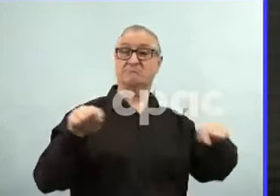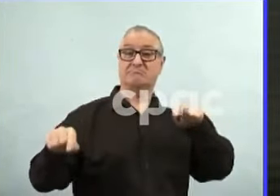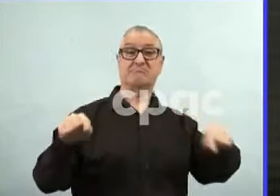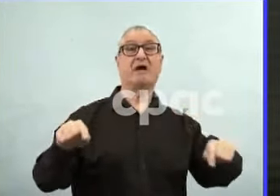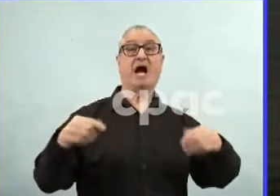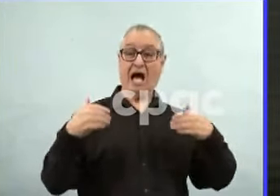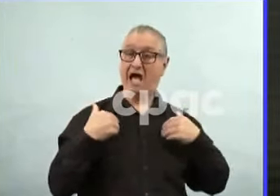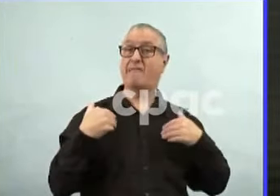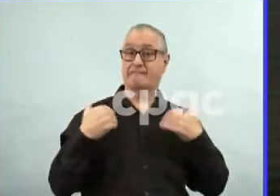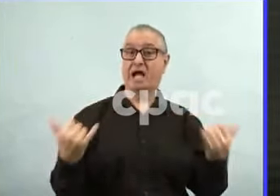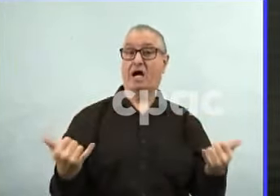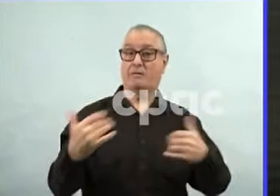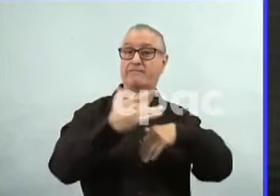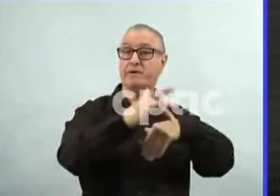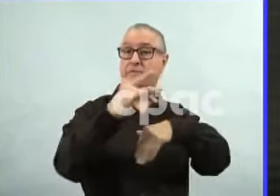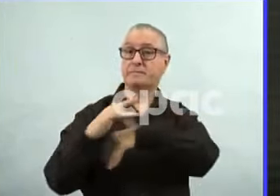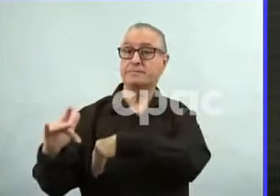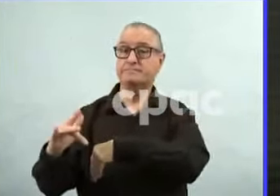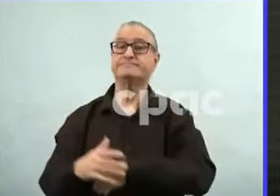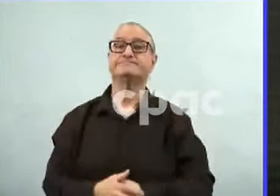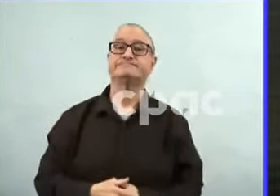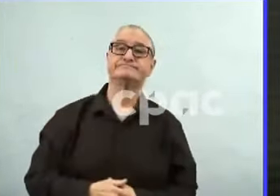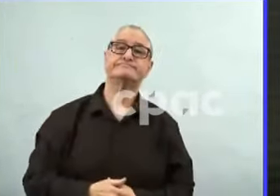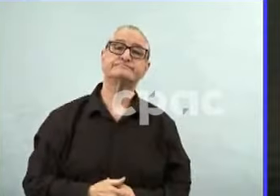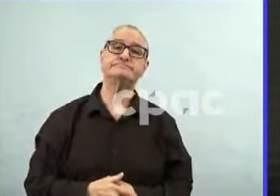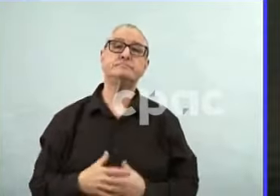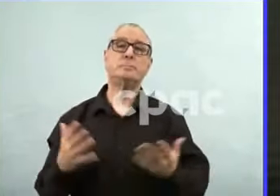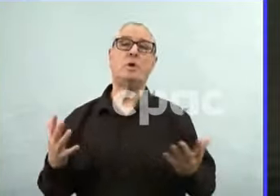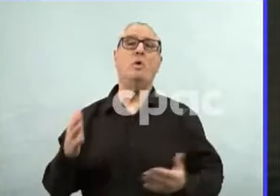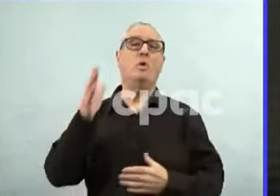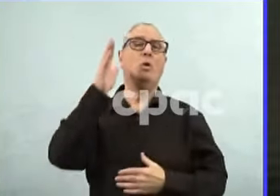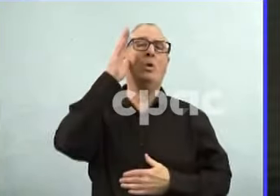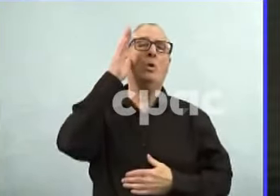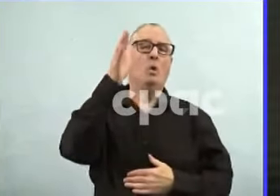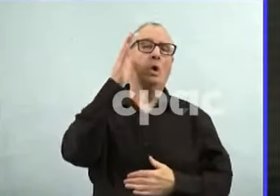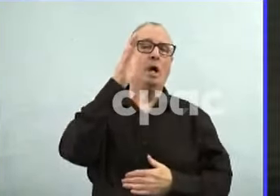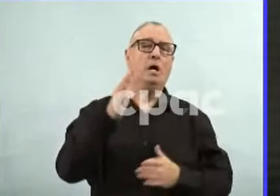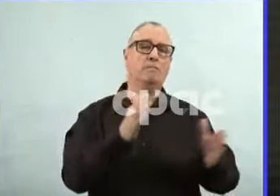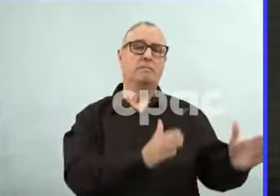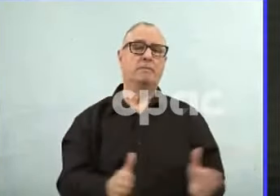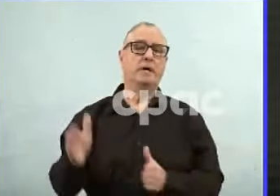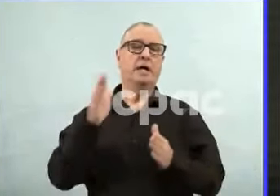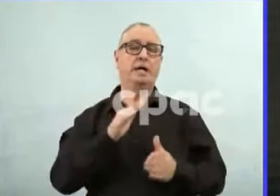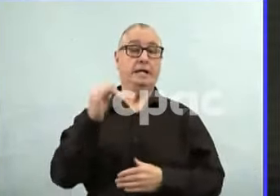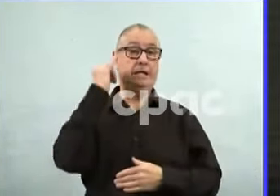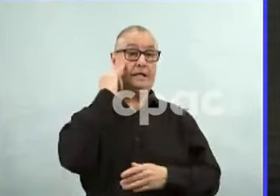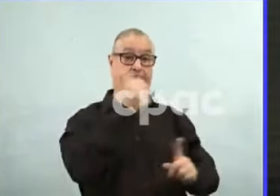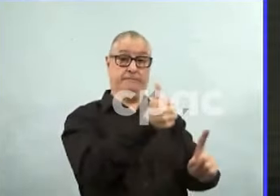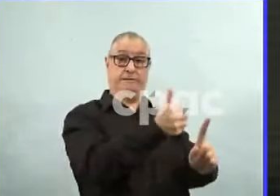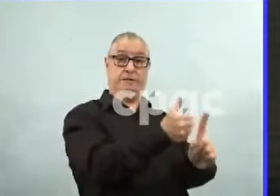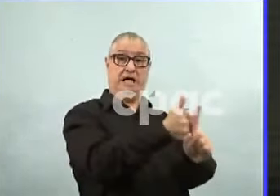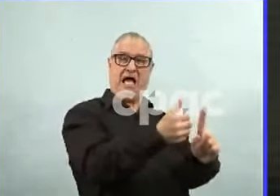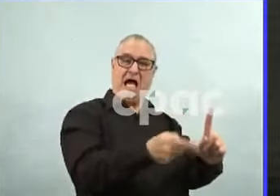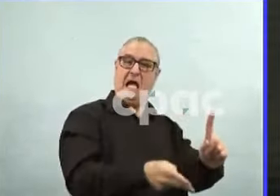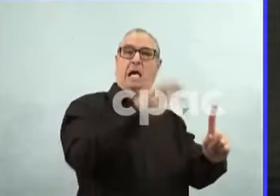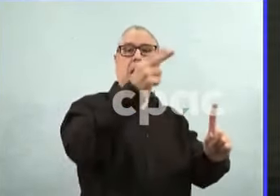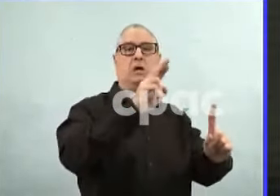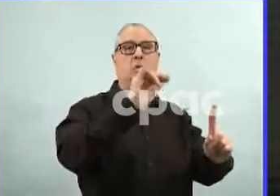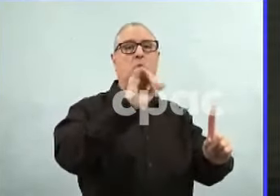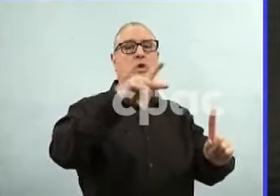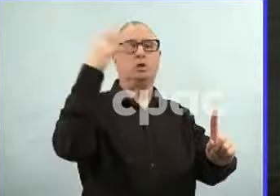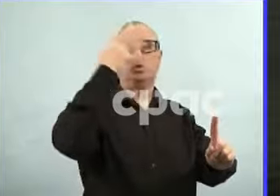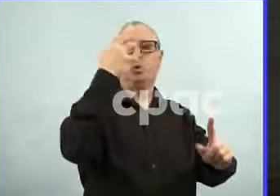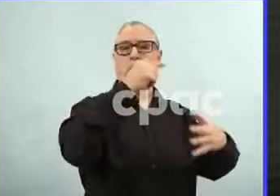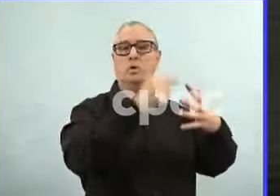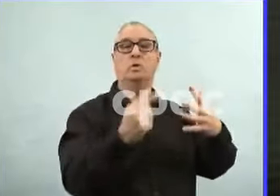test and treat sort of scenario where if you are at higher risk, again, a lot of people, I think, don't realize they're at higher risk. If you're a smoker,